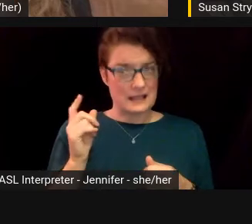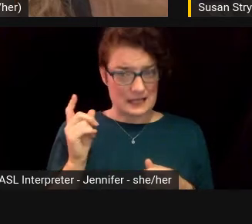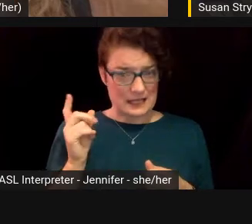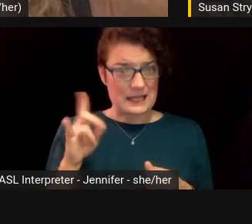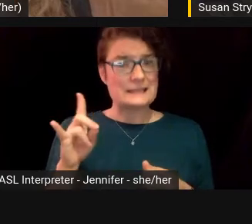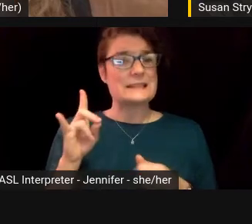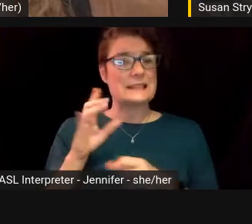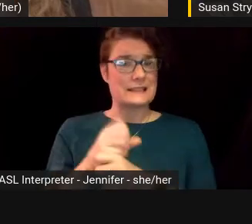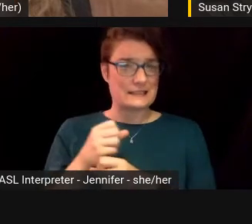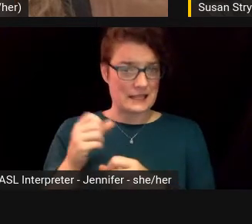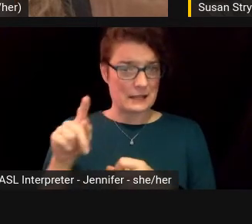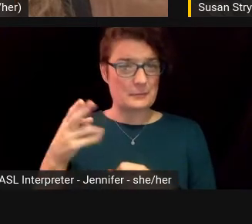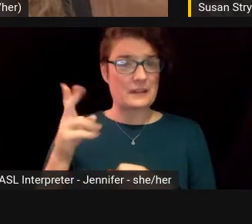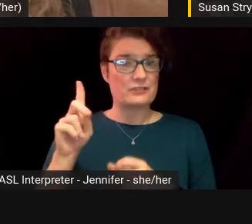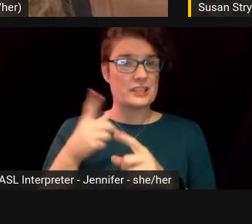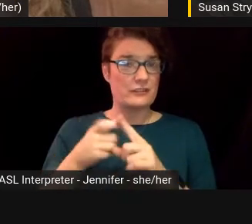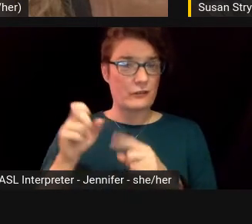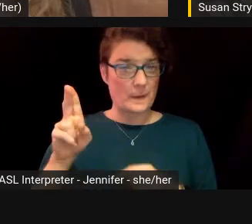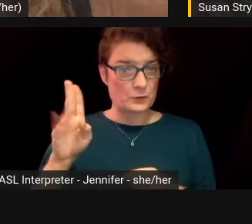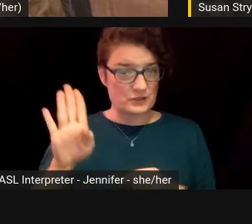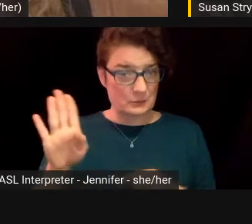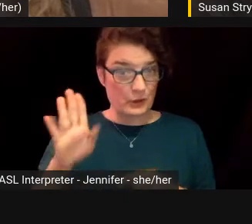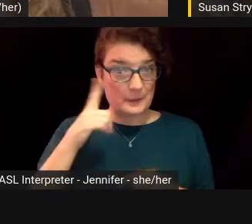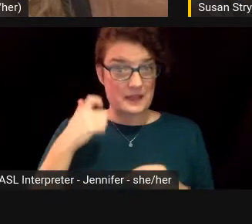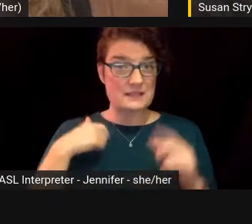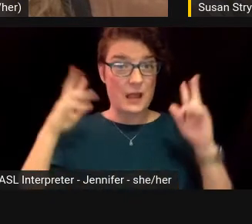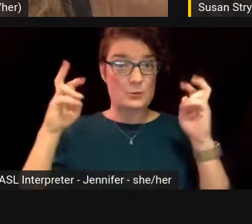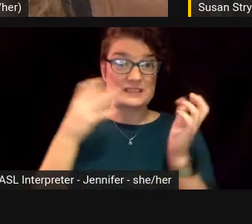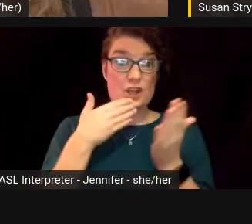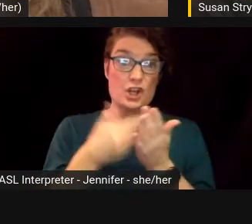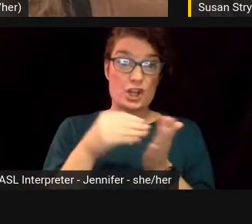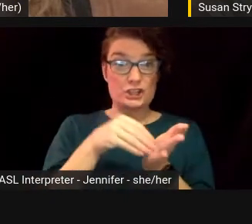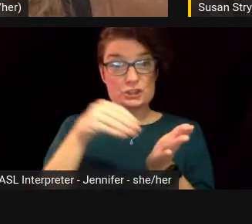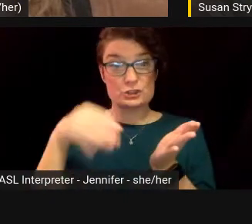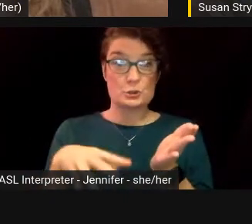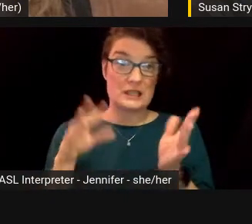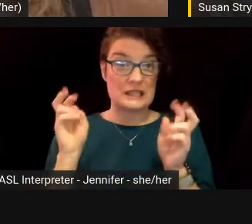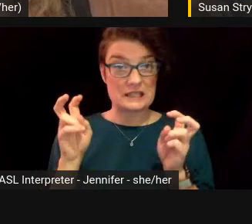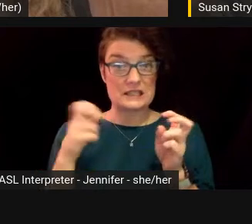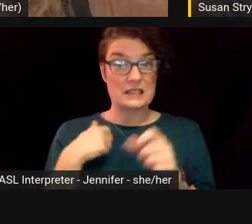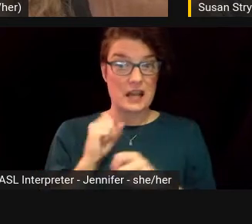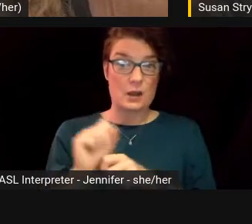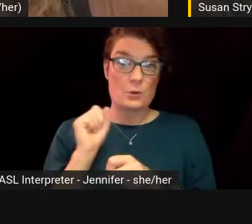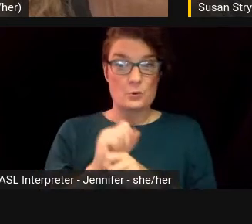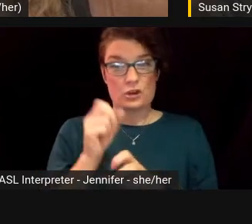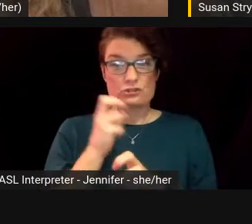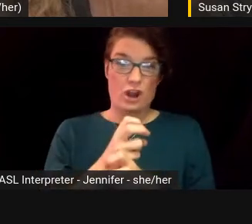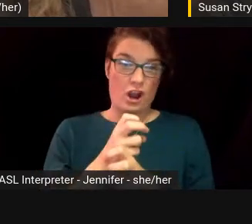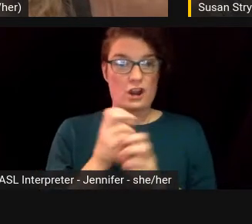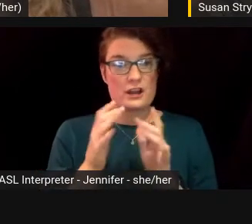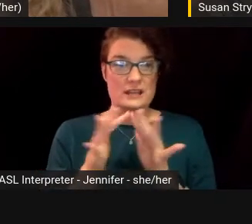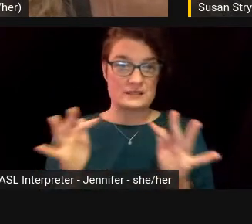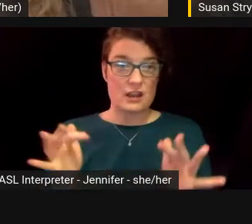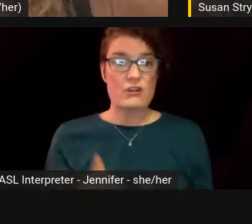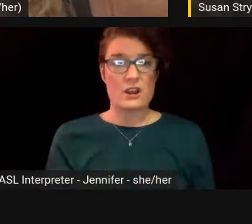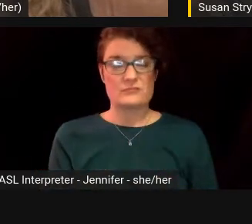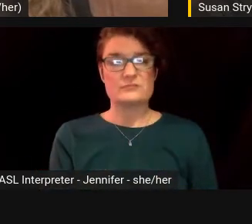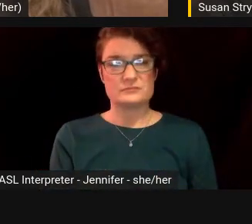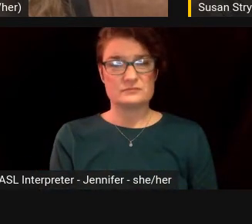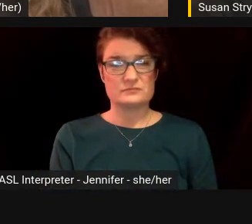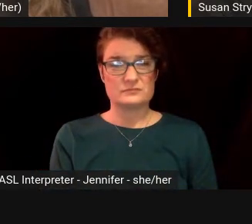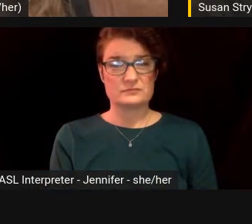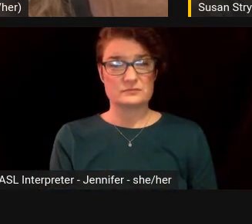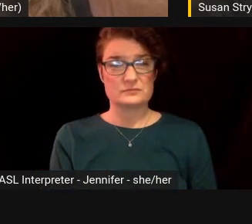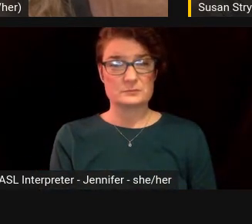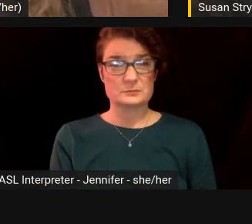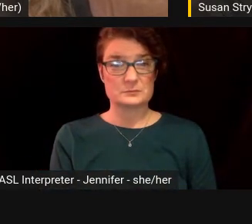a PhD from, from Berkeley because I was a good student and I, you know, worked hard and, you know, et cetera, et cetera. And I didn't have